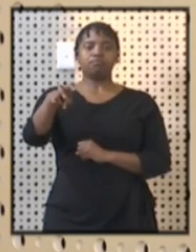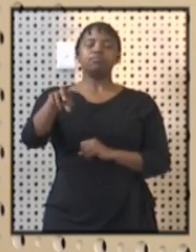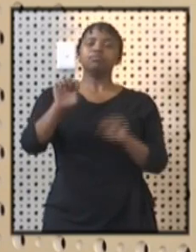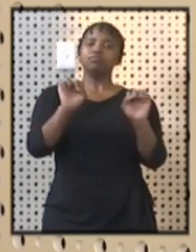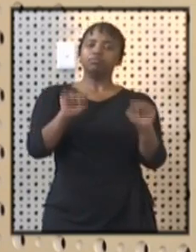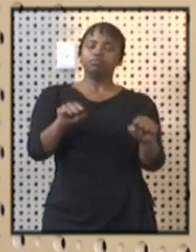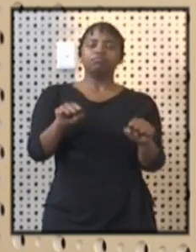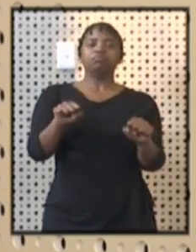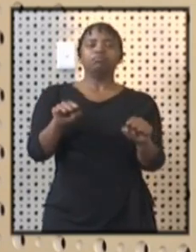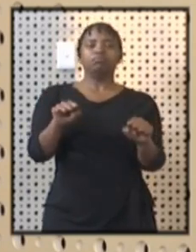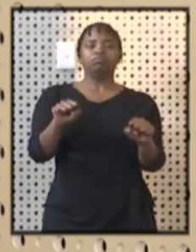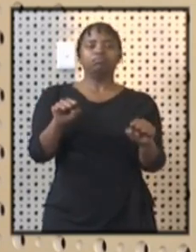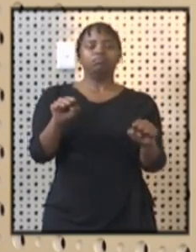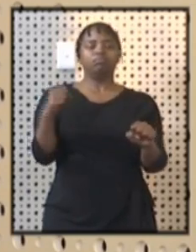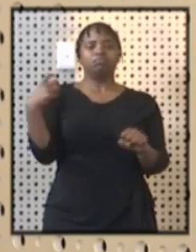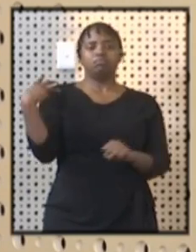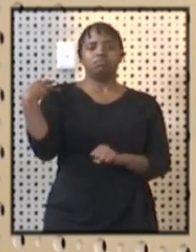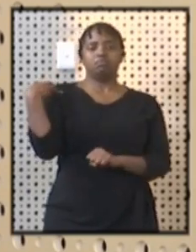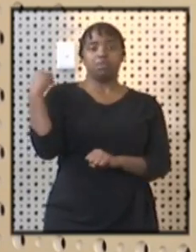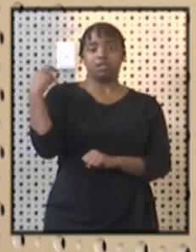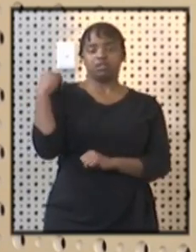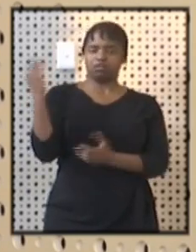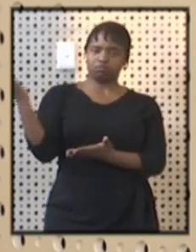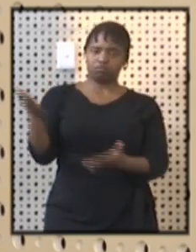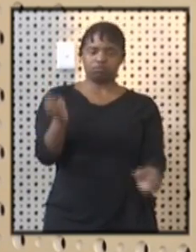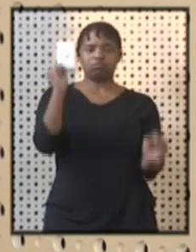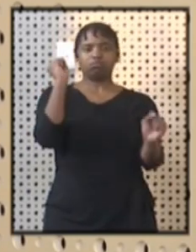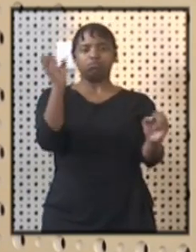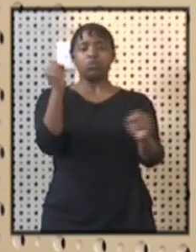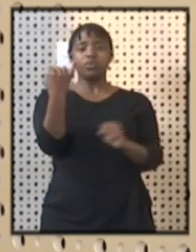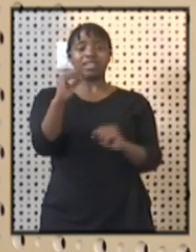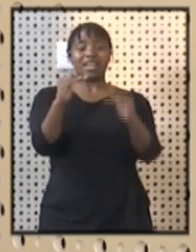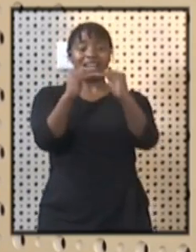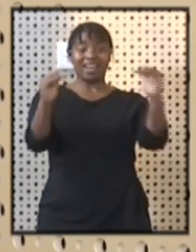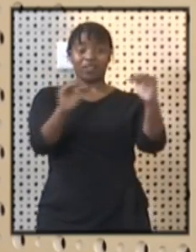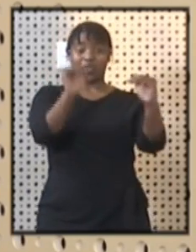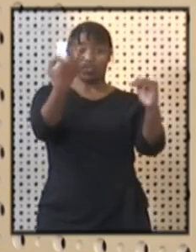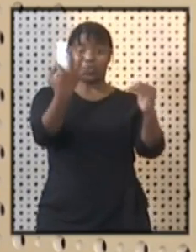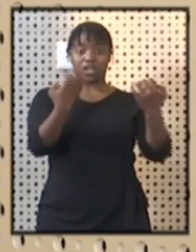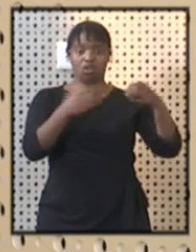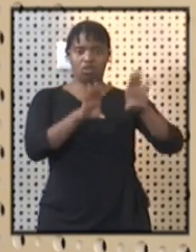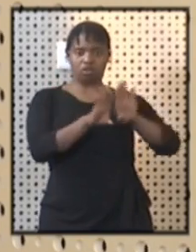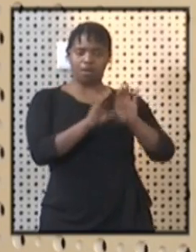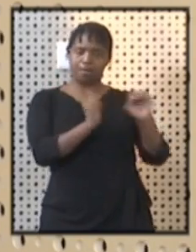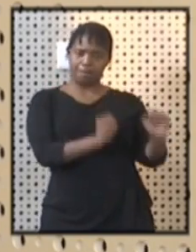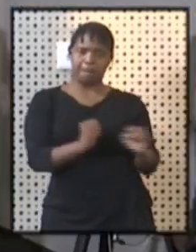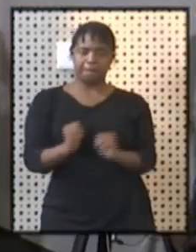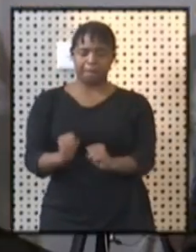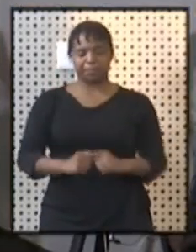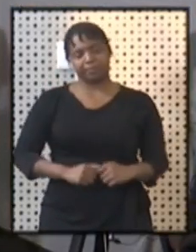minister to update the nation. We are still on level three of lockdown. Minister.